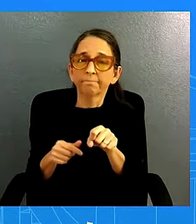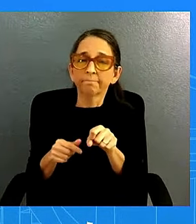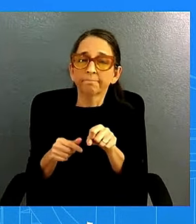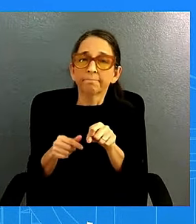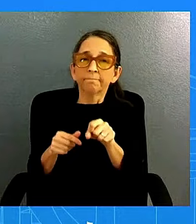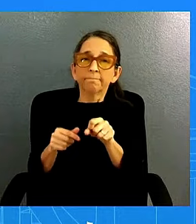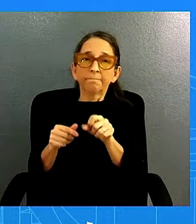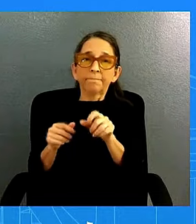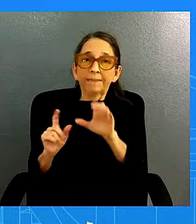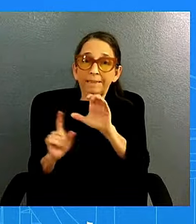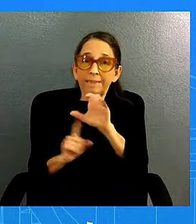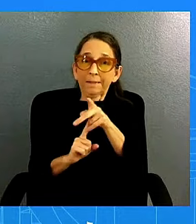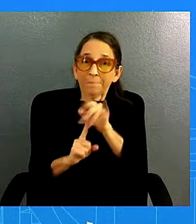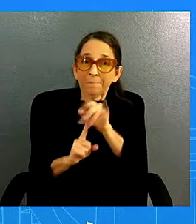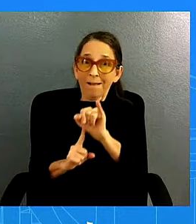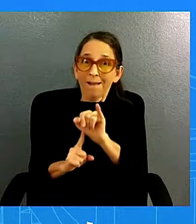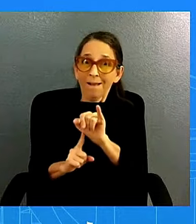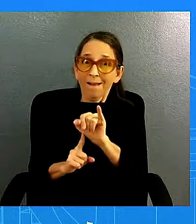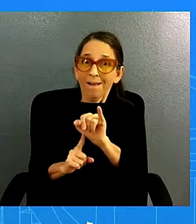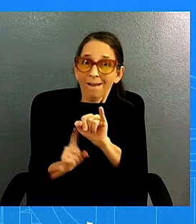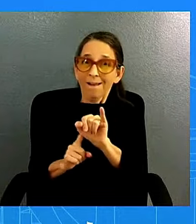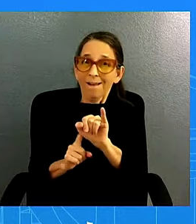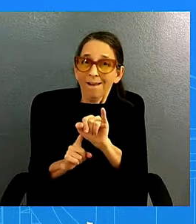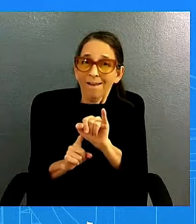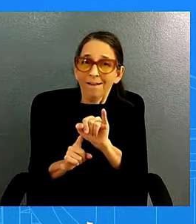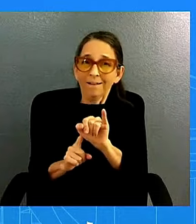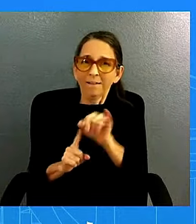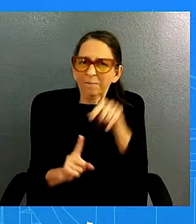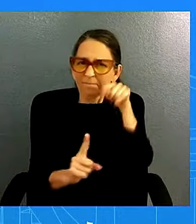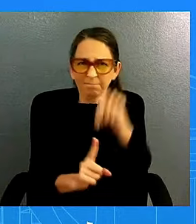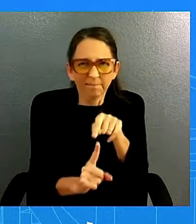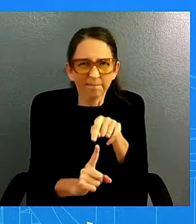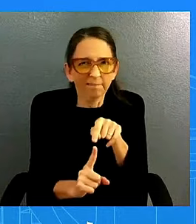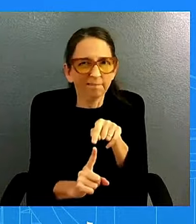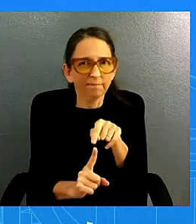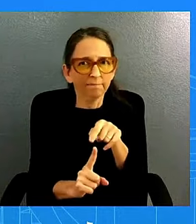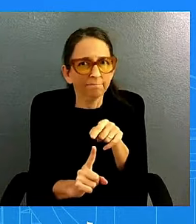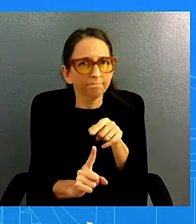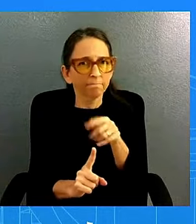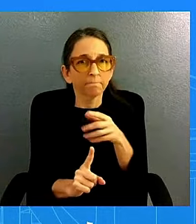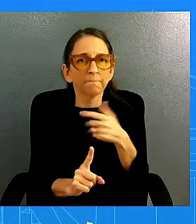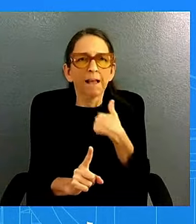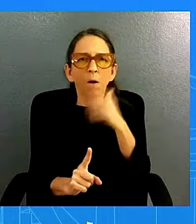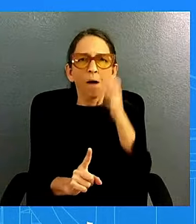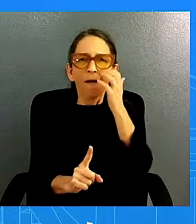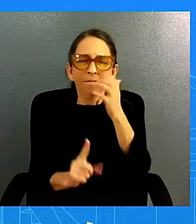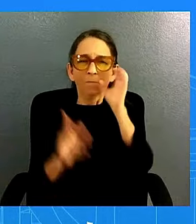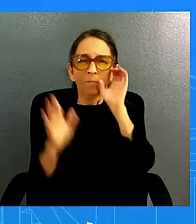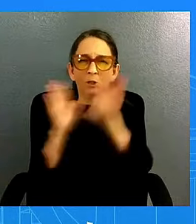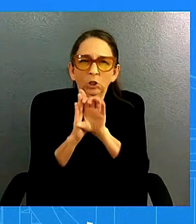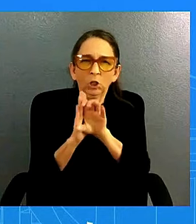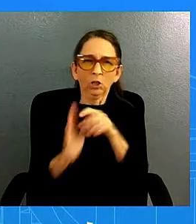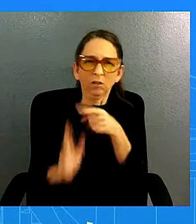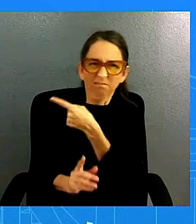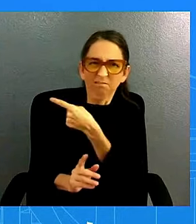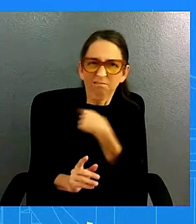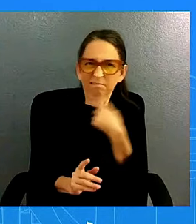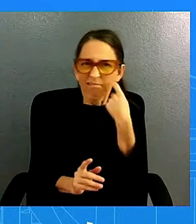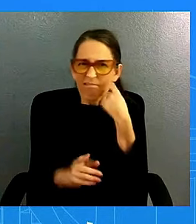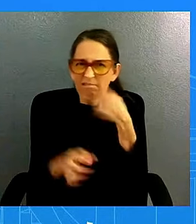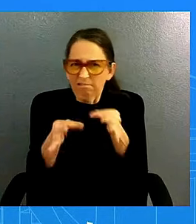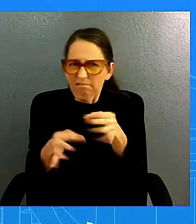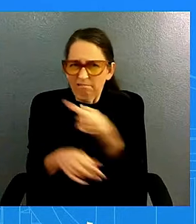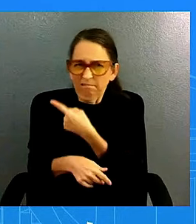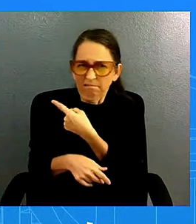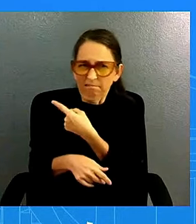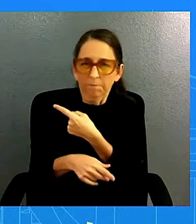as well well the cpi in particular but um the index i was showing earlier which is pce different index uh uh they they have uh